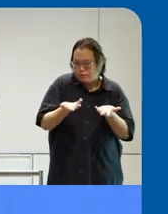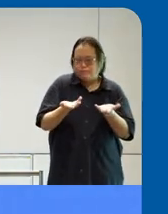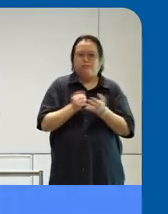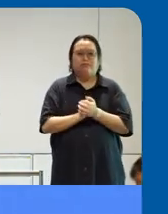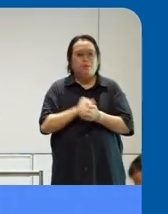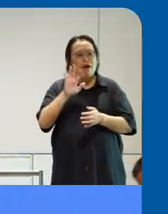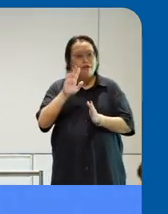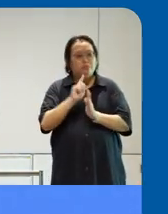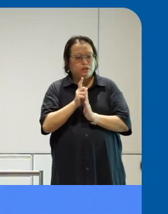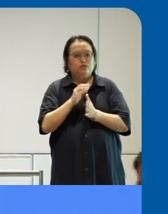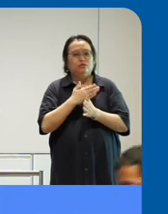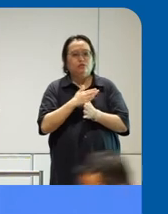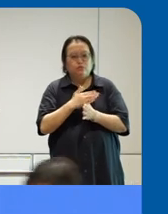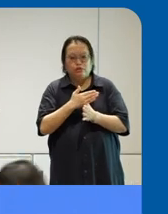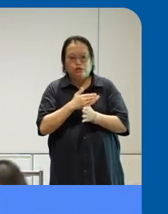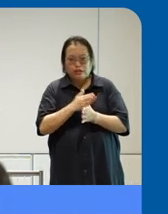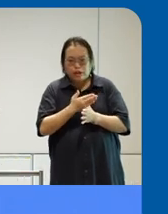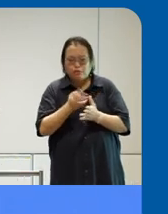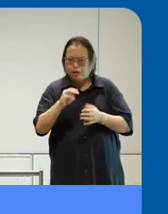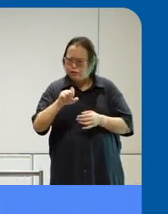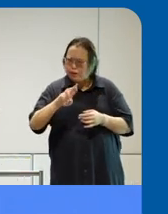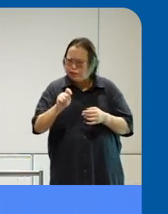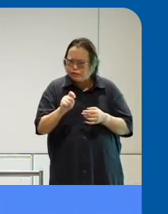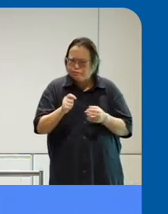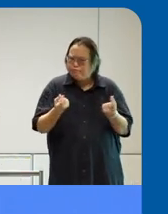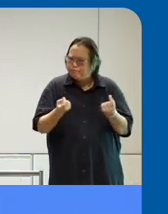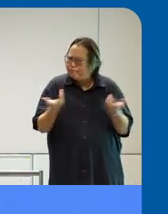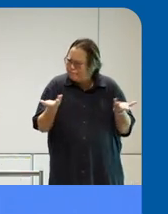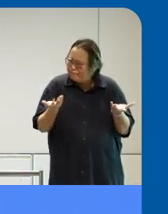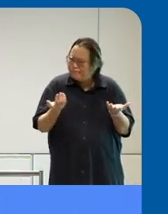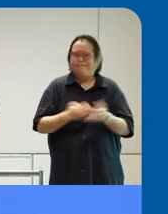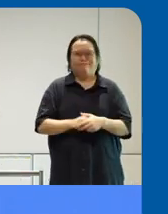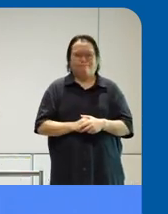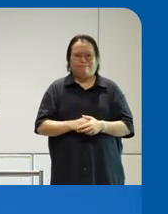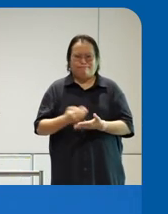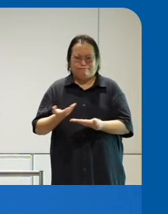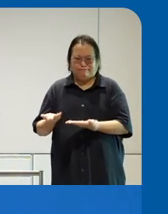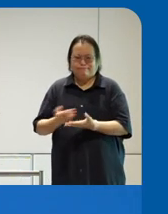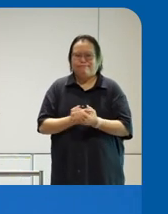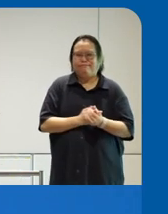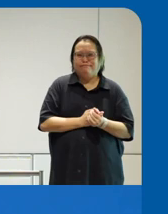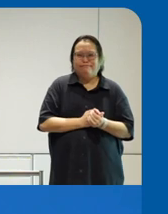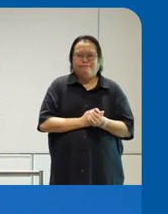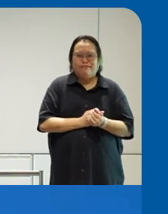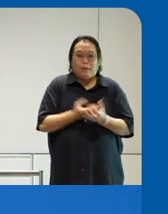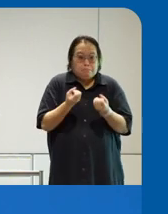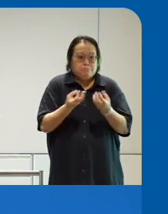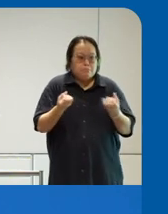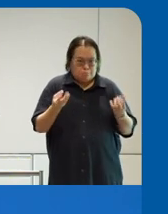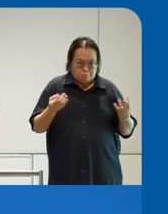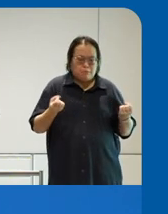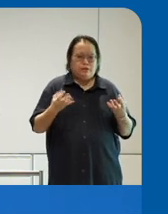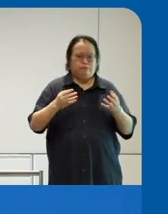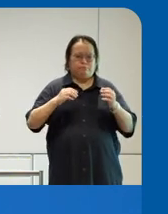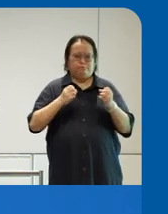five minutes to share on what NaviLens has been up to five to six minutes. yeah, this is all a bunch of interesting uses of